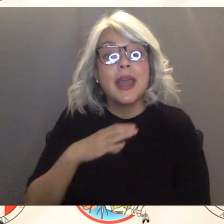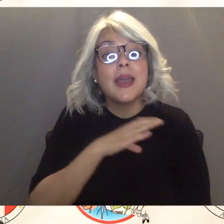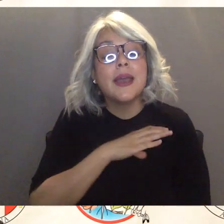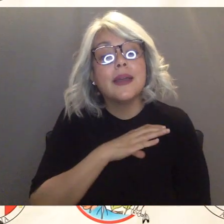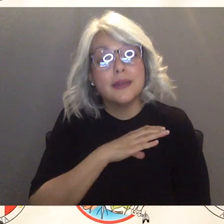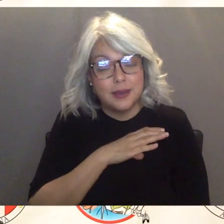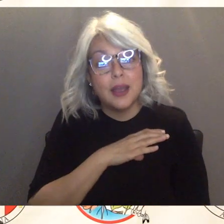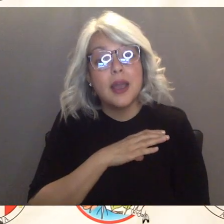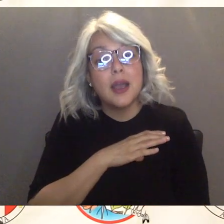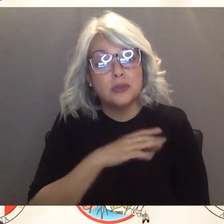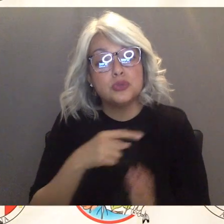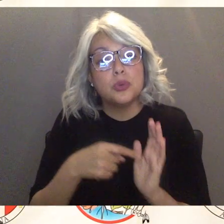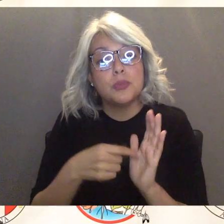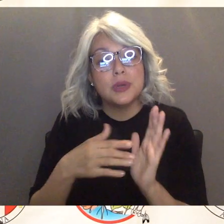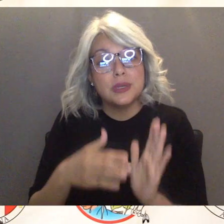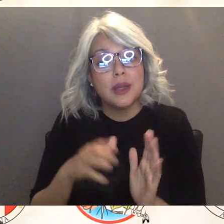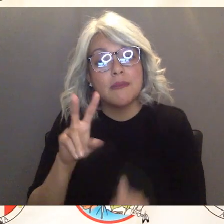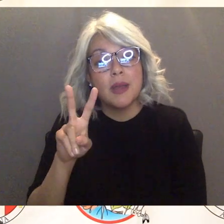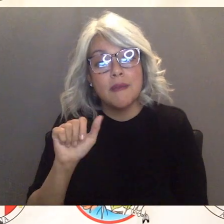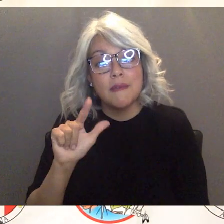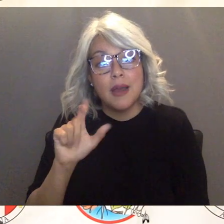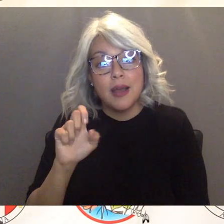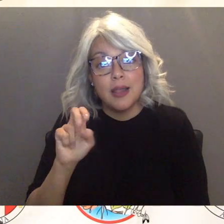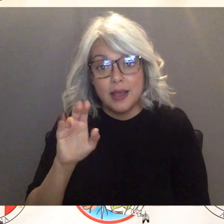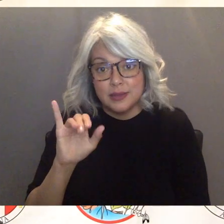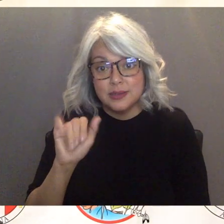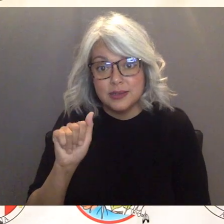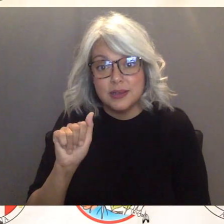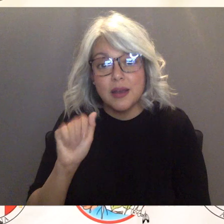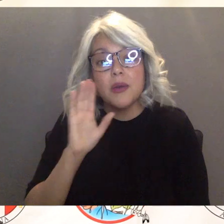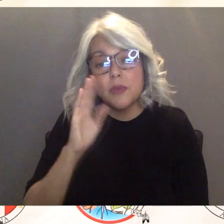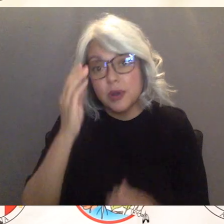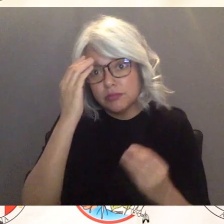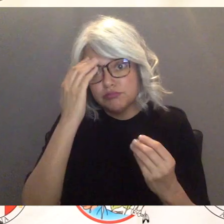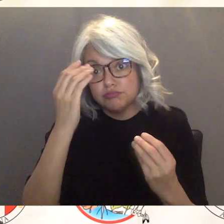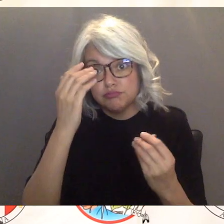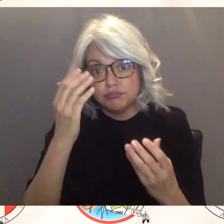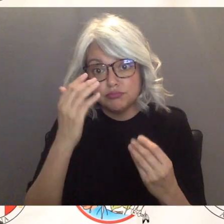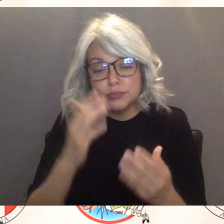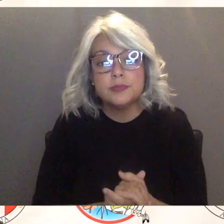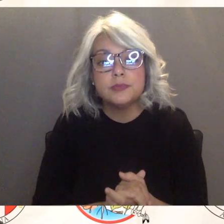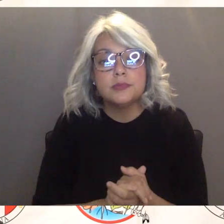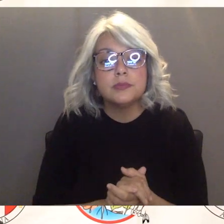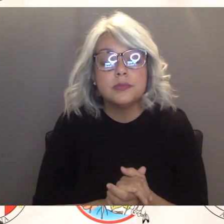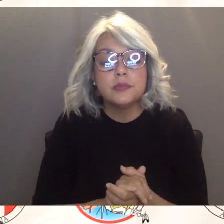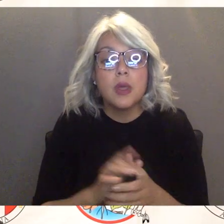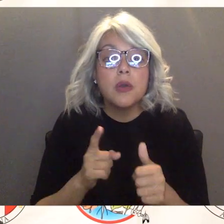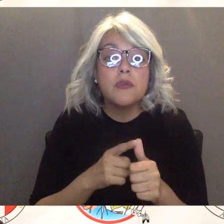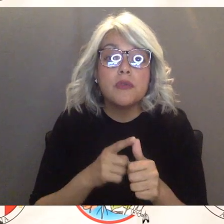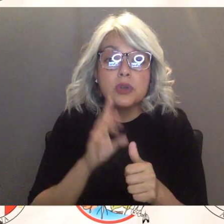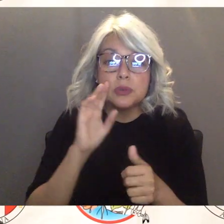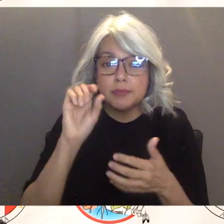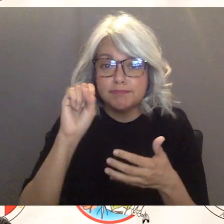today we thank you for tuning in I'm going to start off with some of the COVID-19 statistics